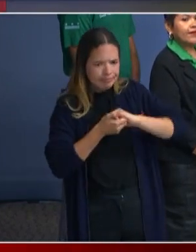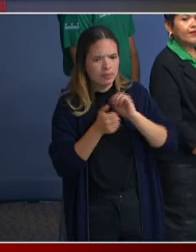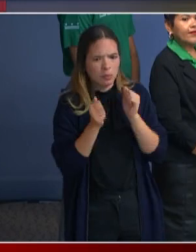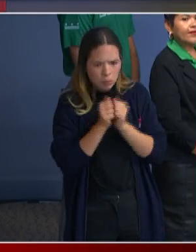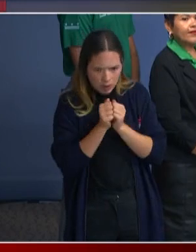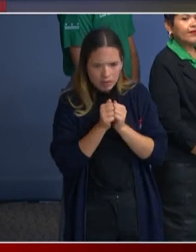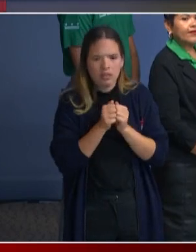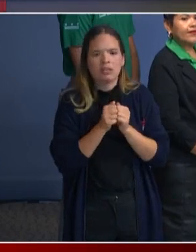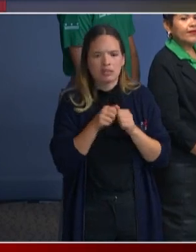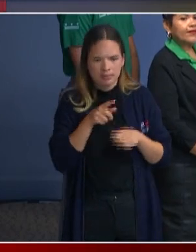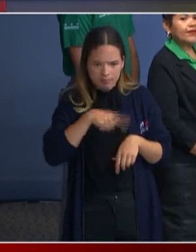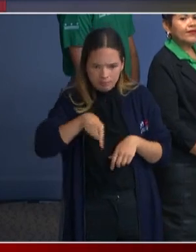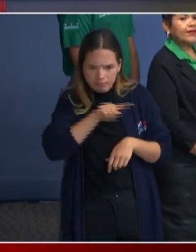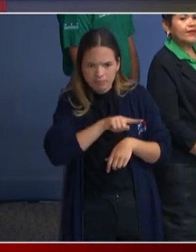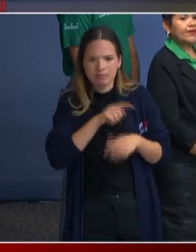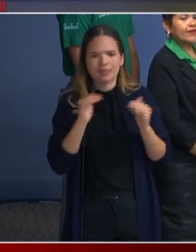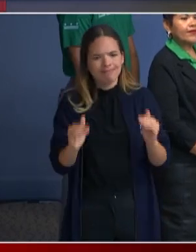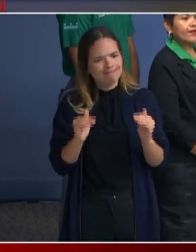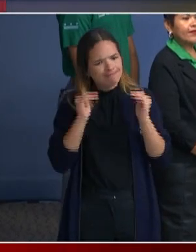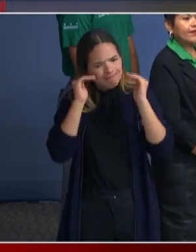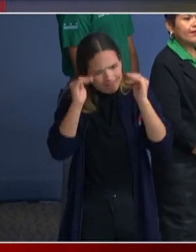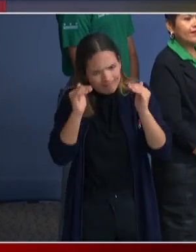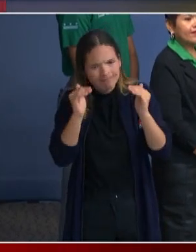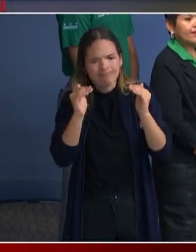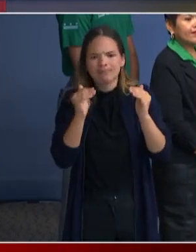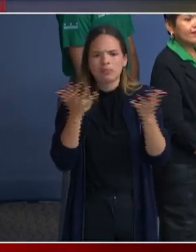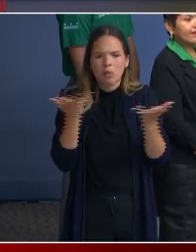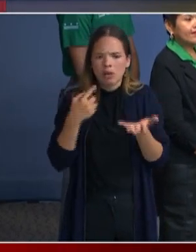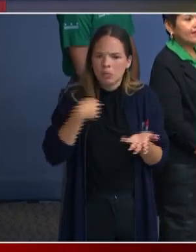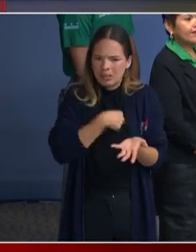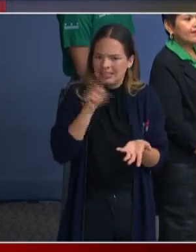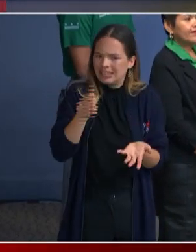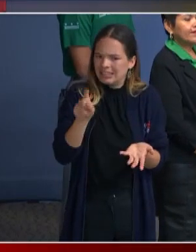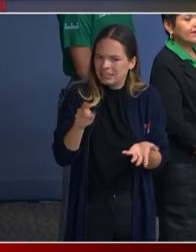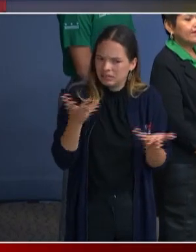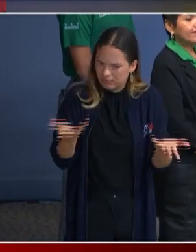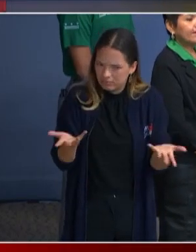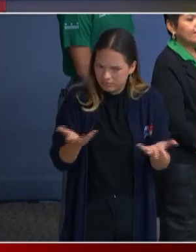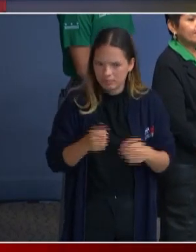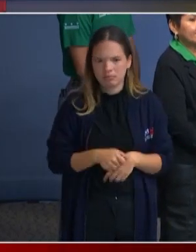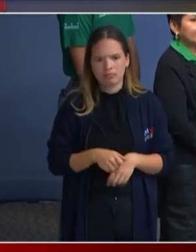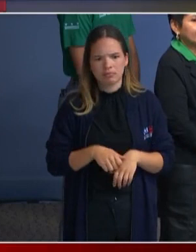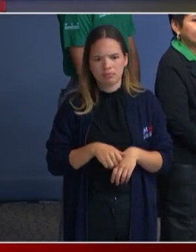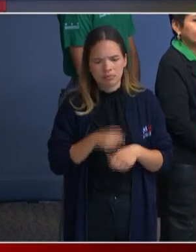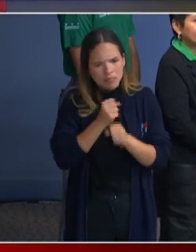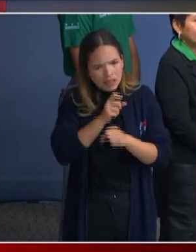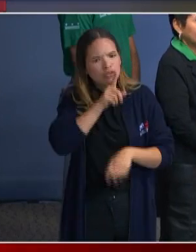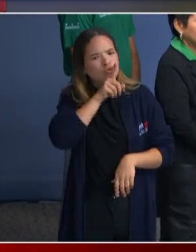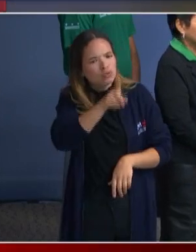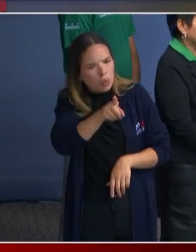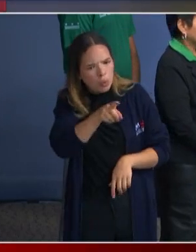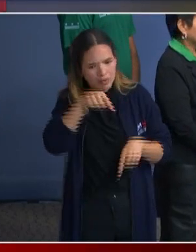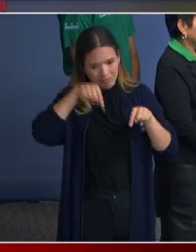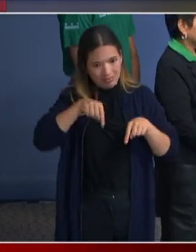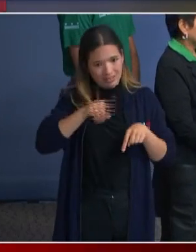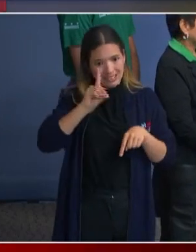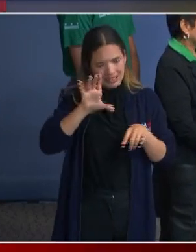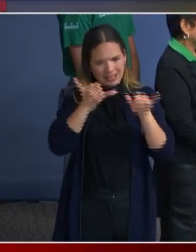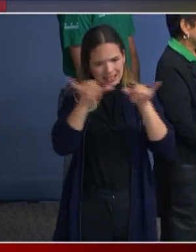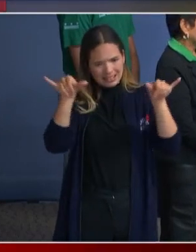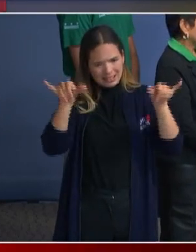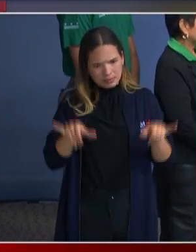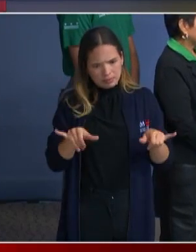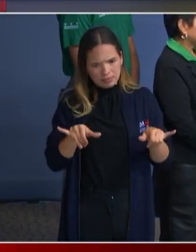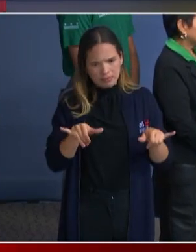need and to make sure that our systems in DC are not broken by a crisis